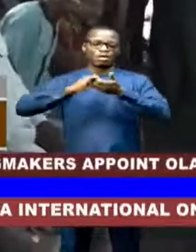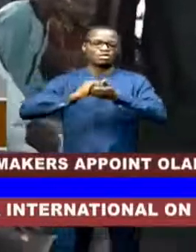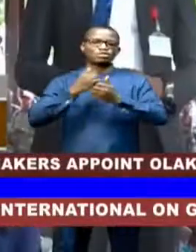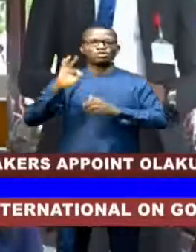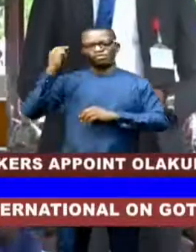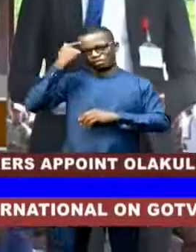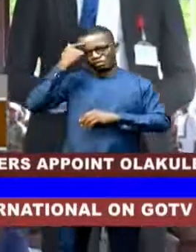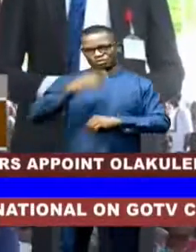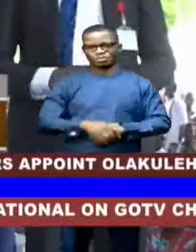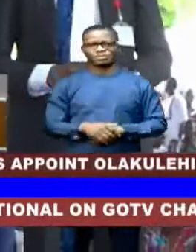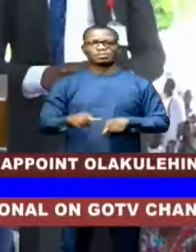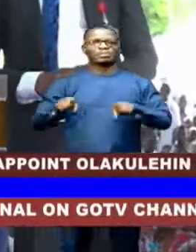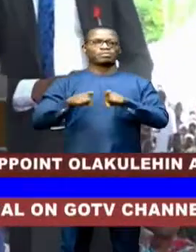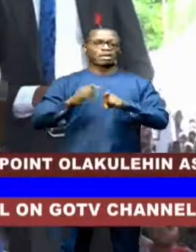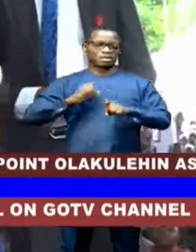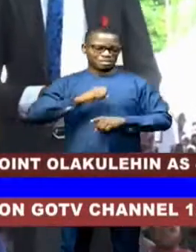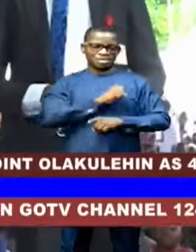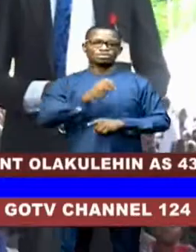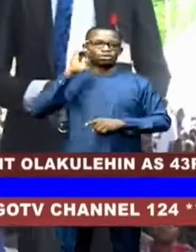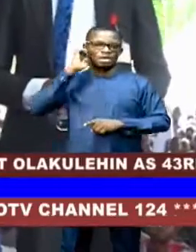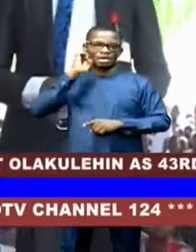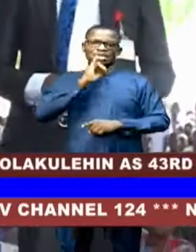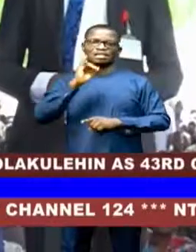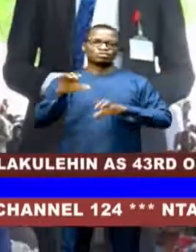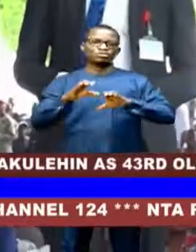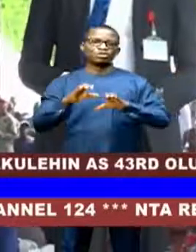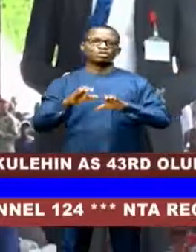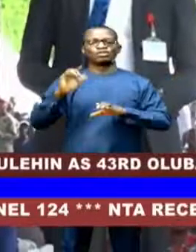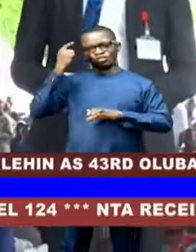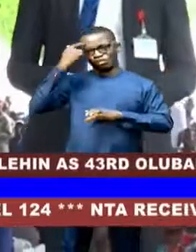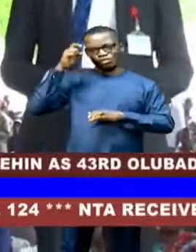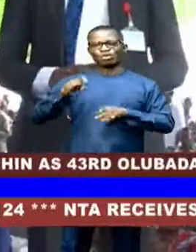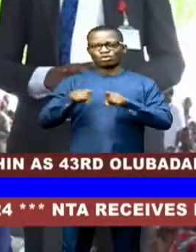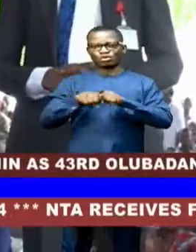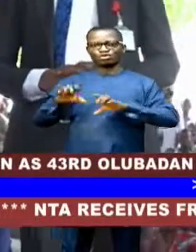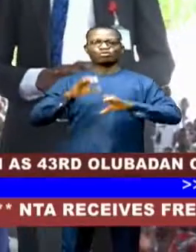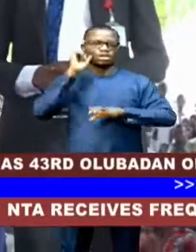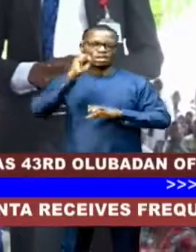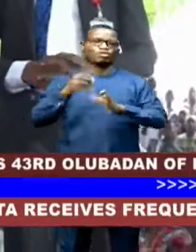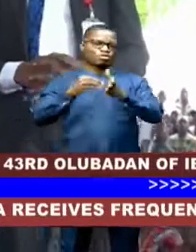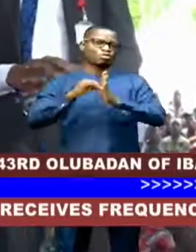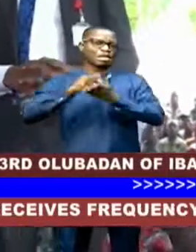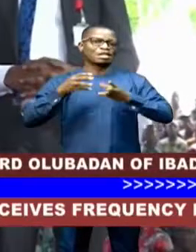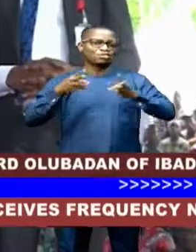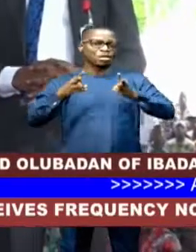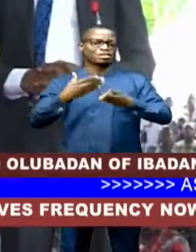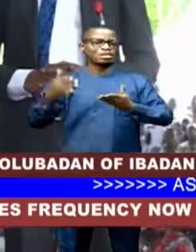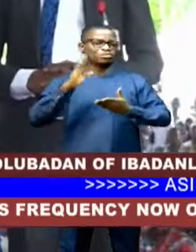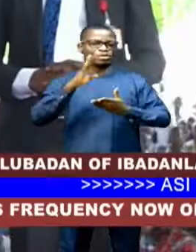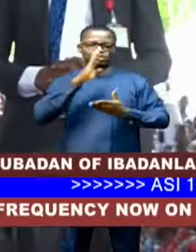the governor. As the senator is doing his own, the governor should also be doing his own. That way the state will be better.